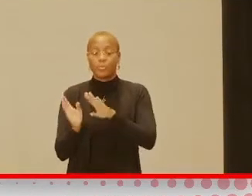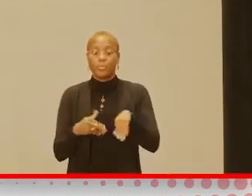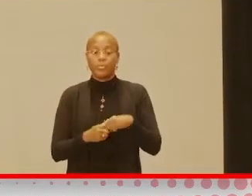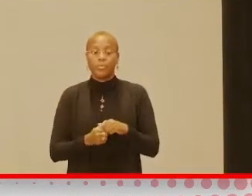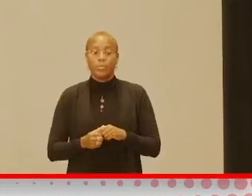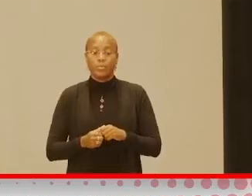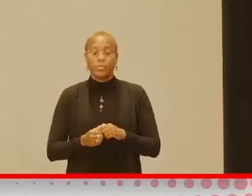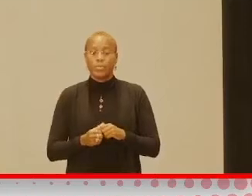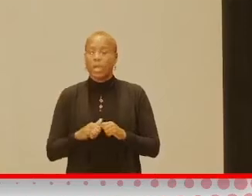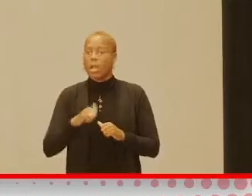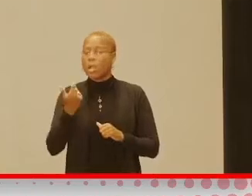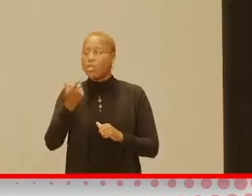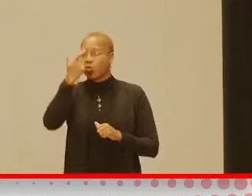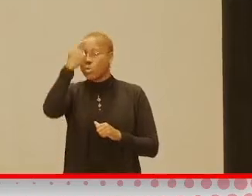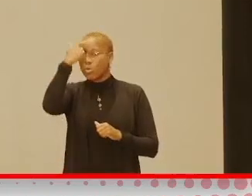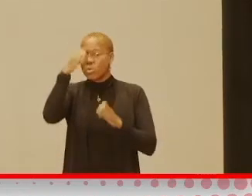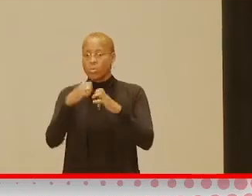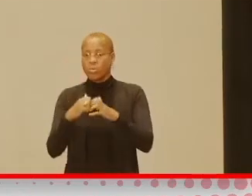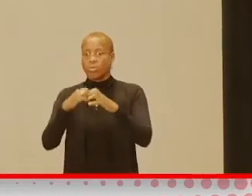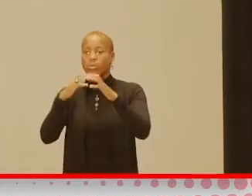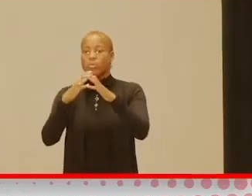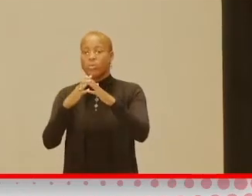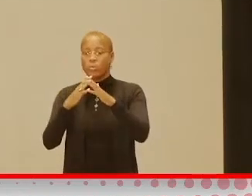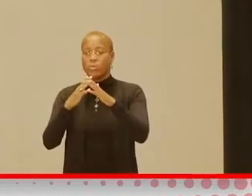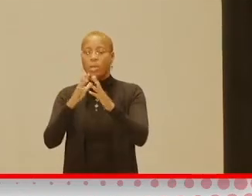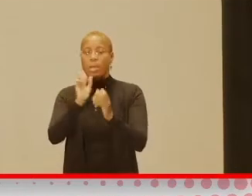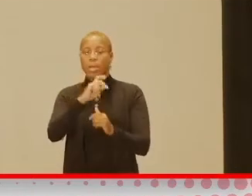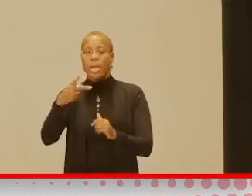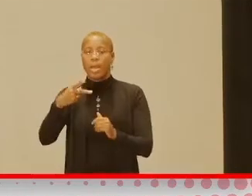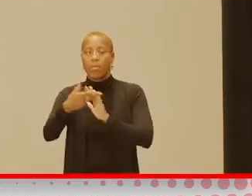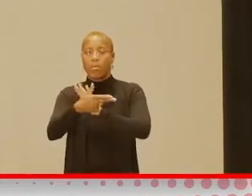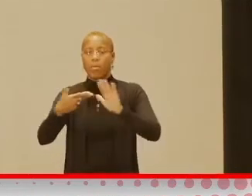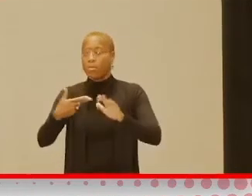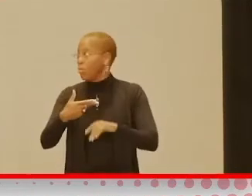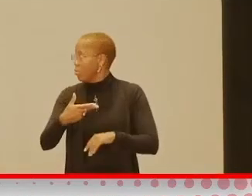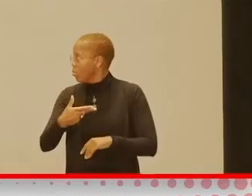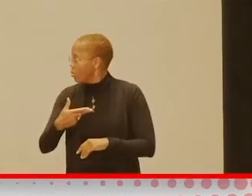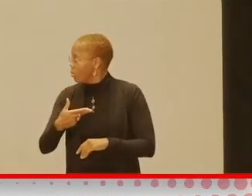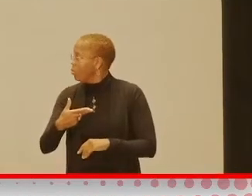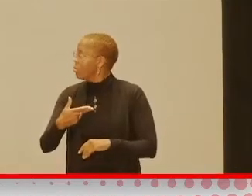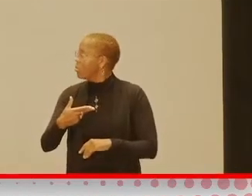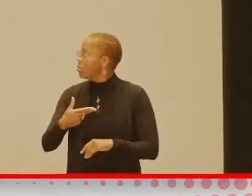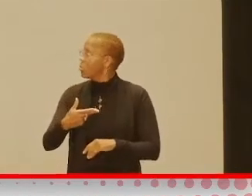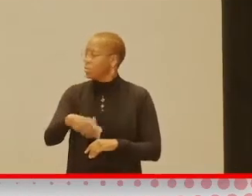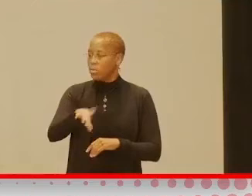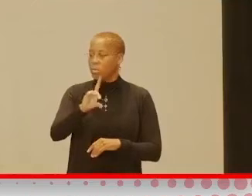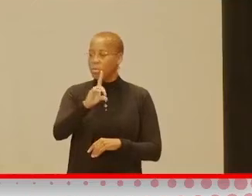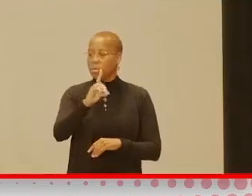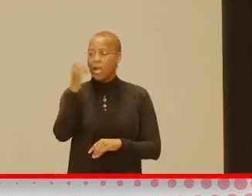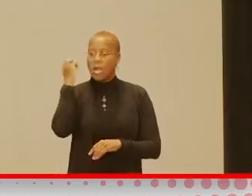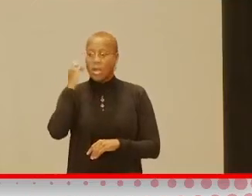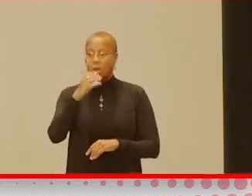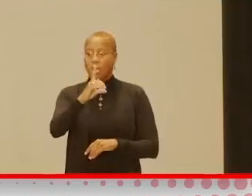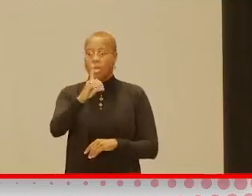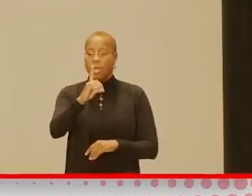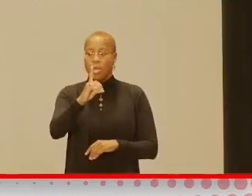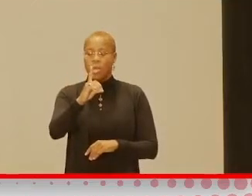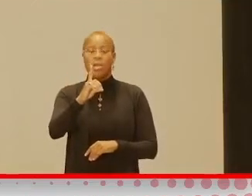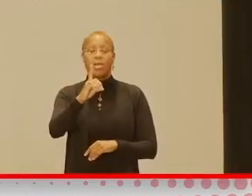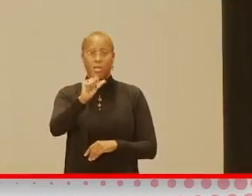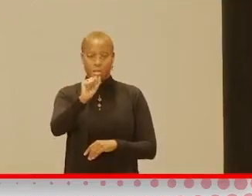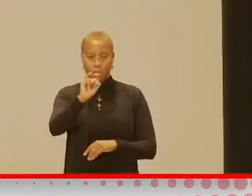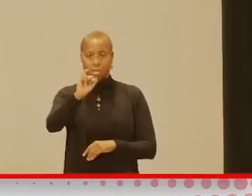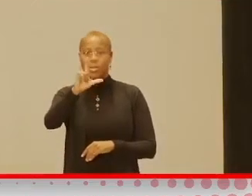a great brain-building app called Daily Room. So, and that, again, is available both on